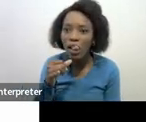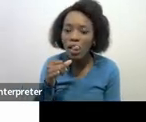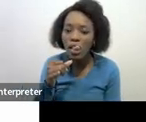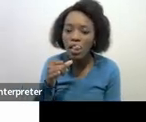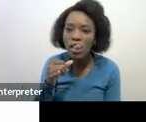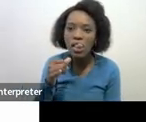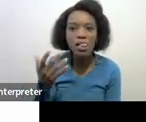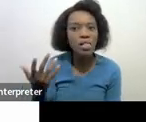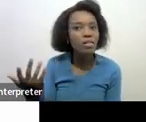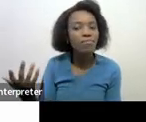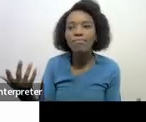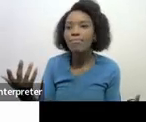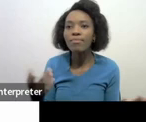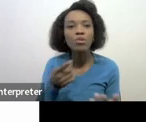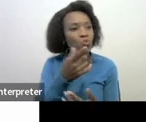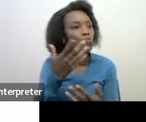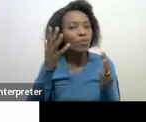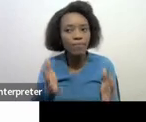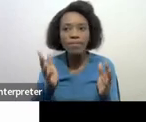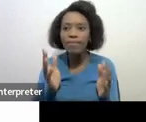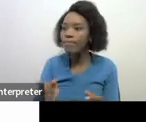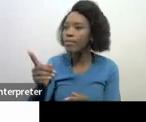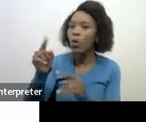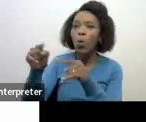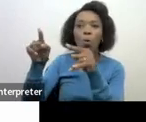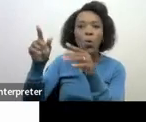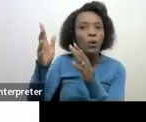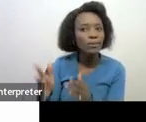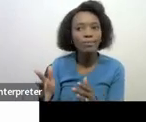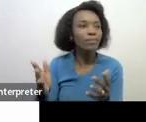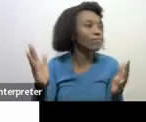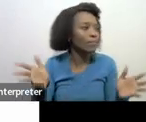reveals that actually you had a meeting with an auditor and you were talking about this thing